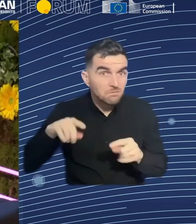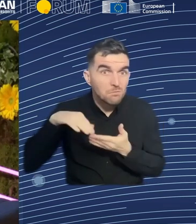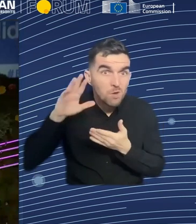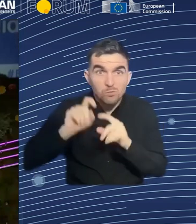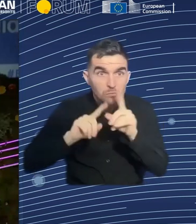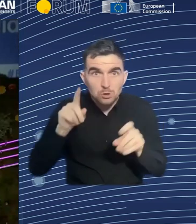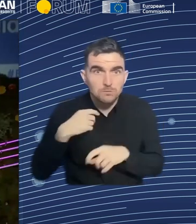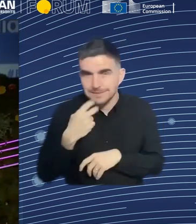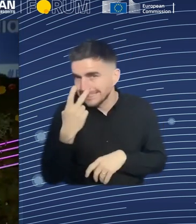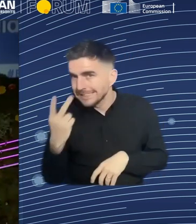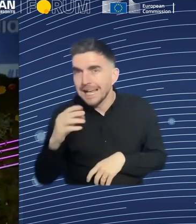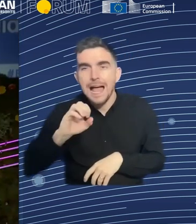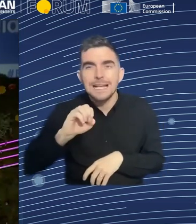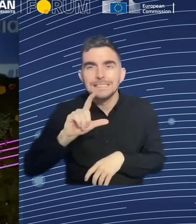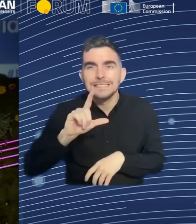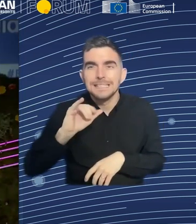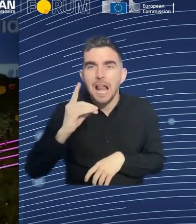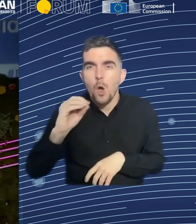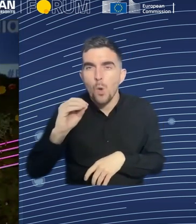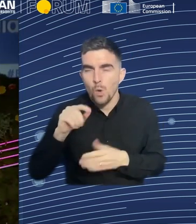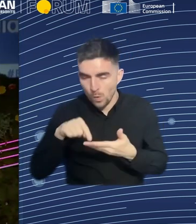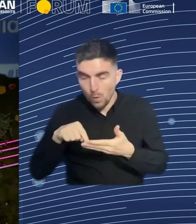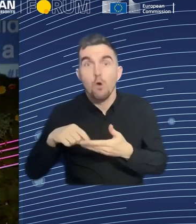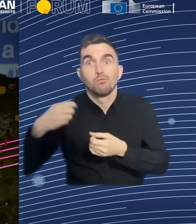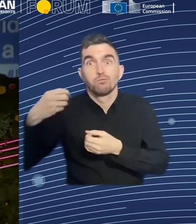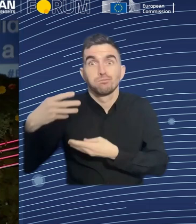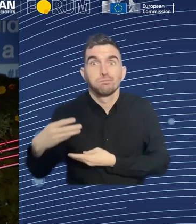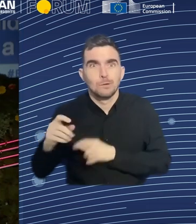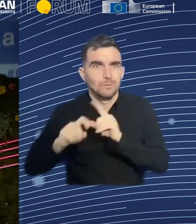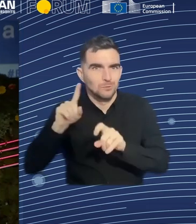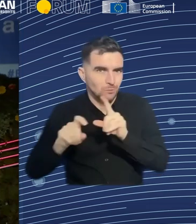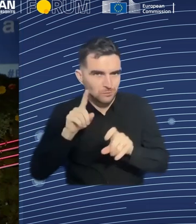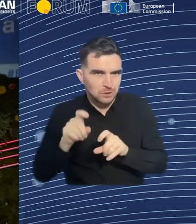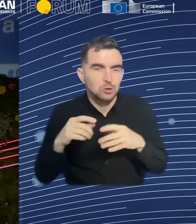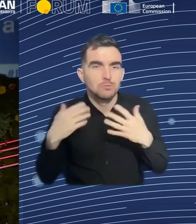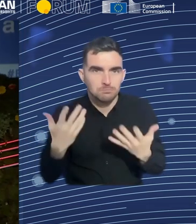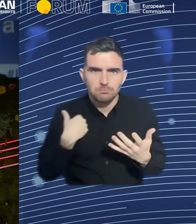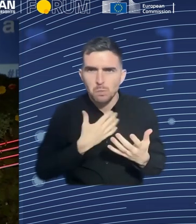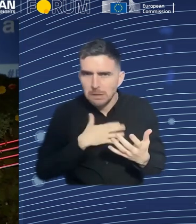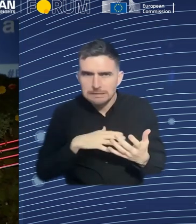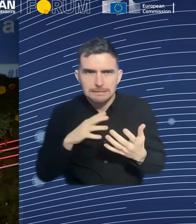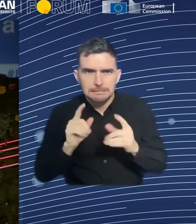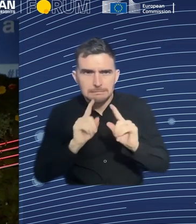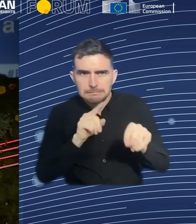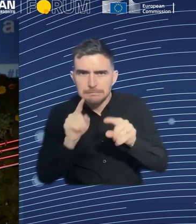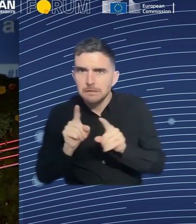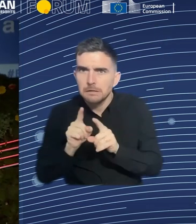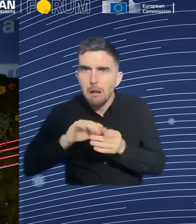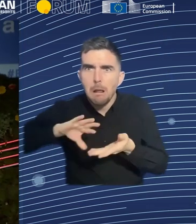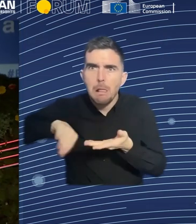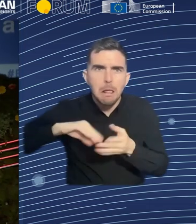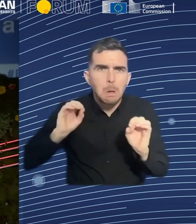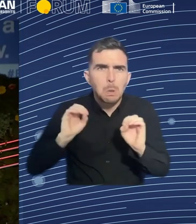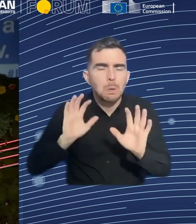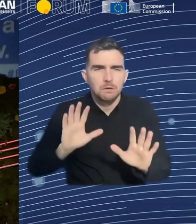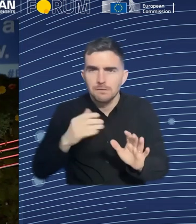the room. We do have a question here. Can we have the microphone here in front of the room, please? And then I'm going to pick a few. Please keep them coming. They're really